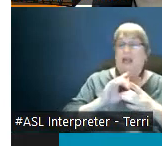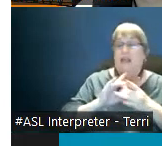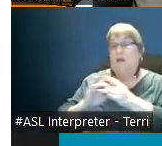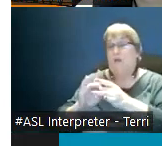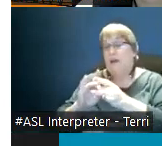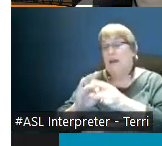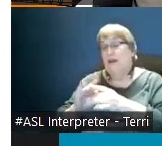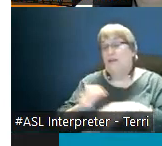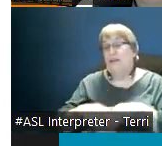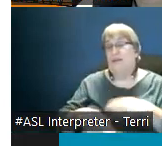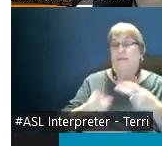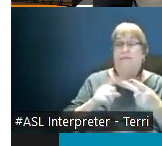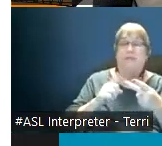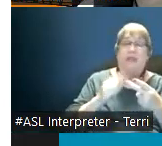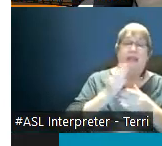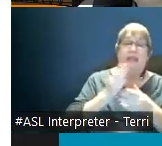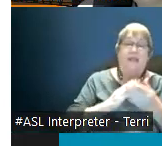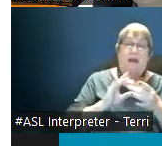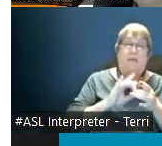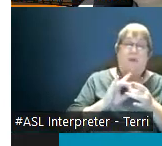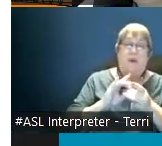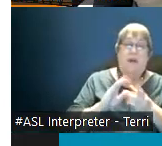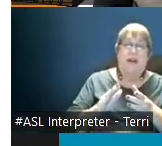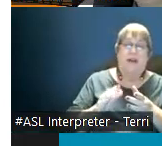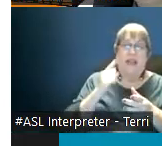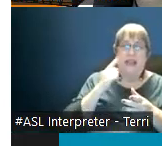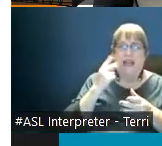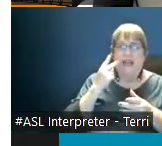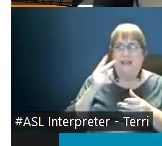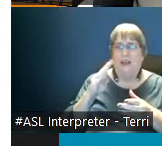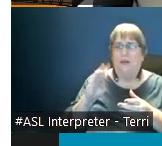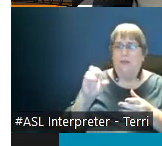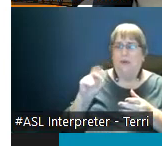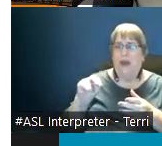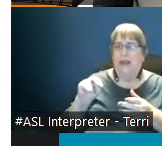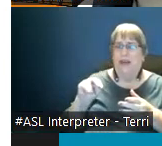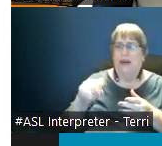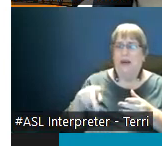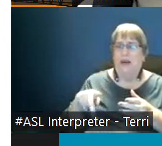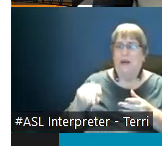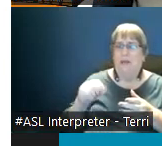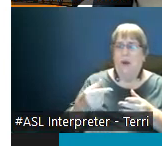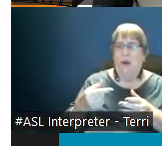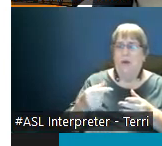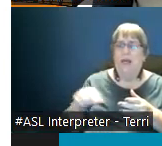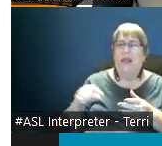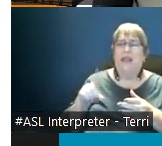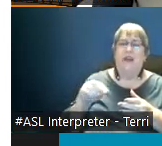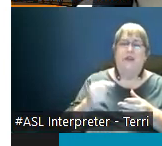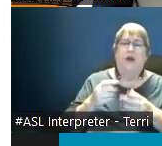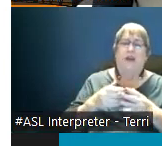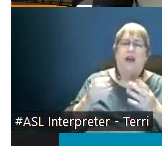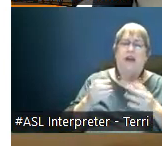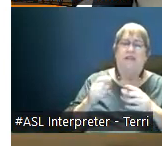coordinators that i think i saw brian pogue in the room um who do a lot of kind of different online work so the observations of your